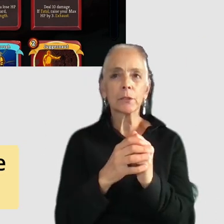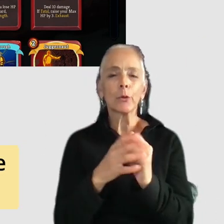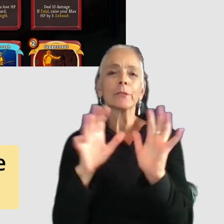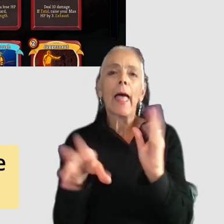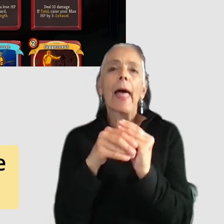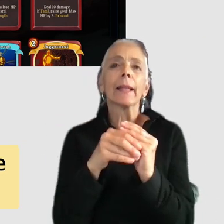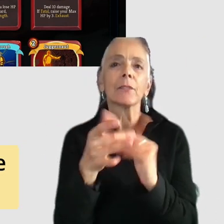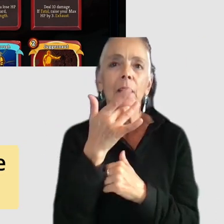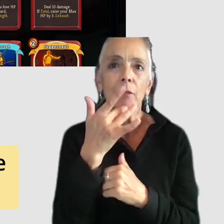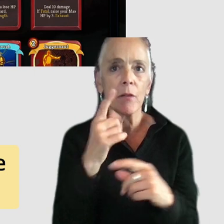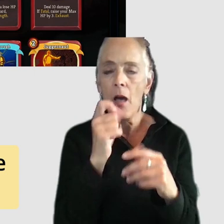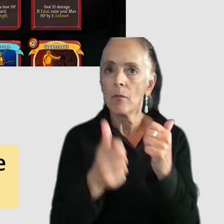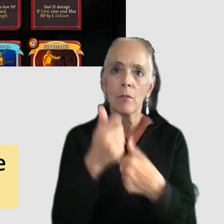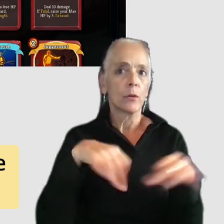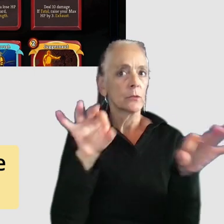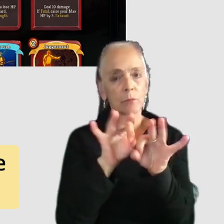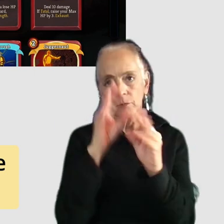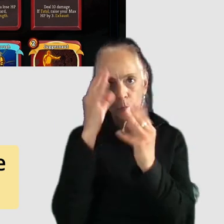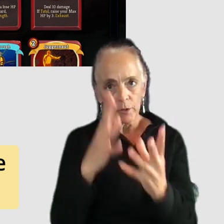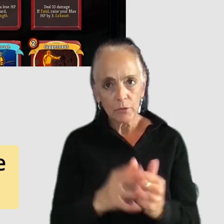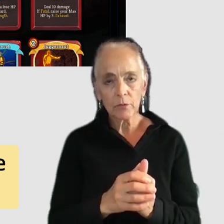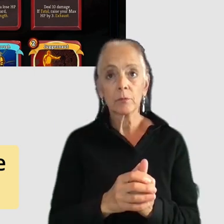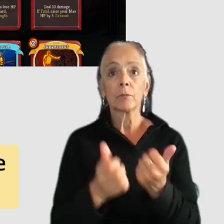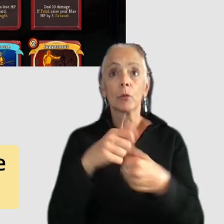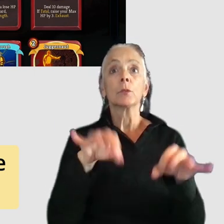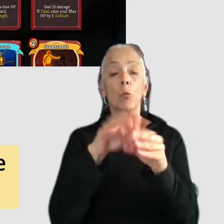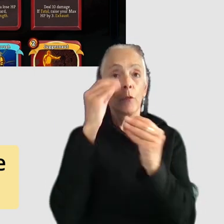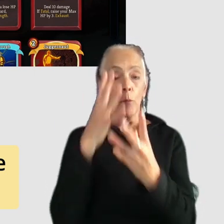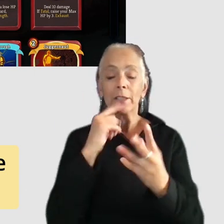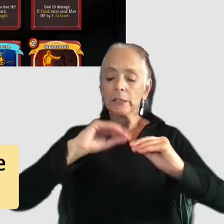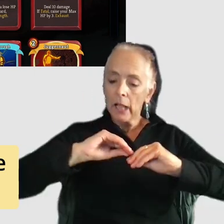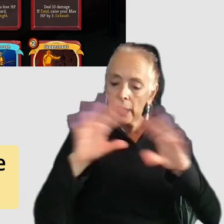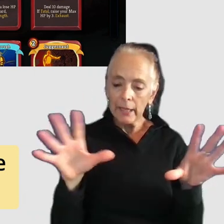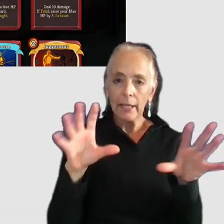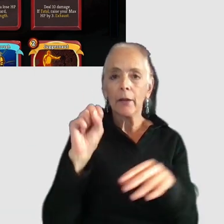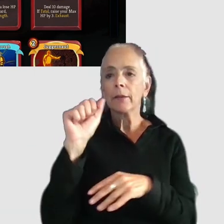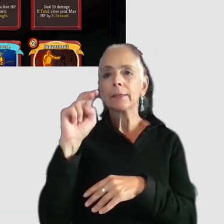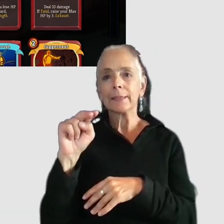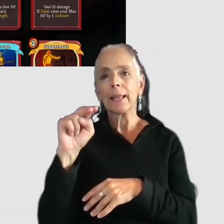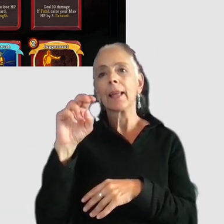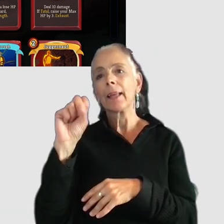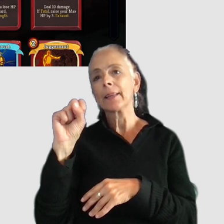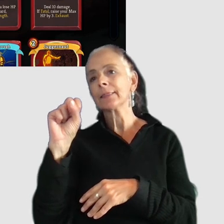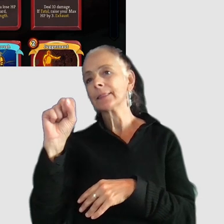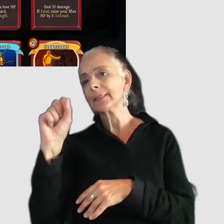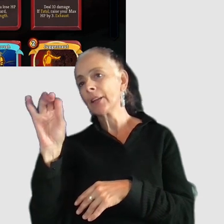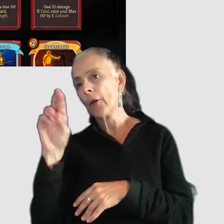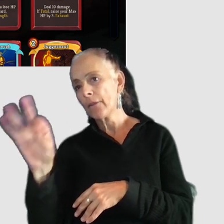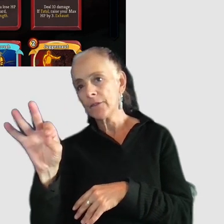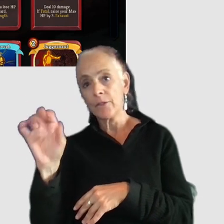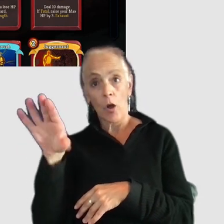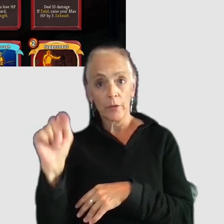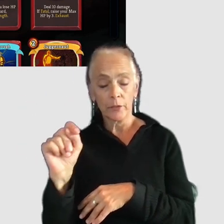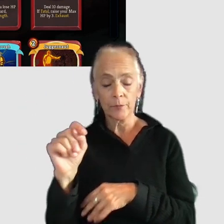and not really the most crucial part the most crucial part is uh in a clear sans serif font so that's kind of one thing